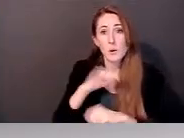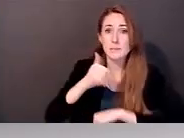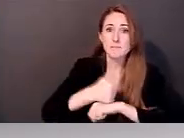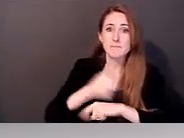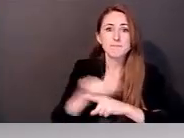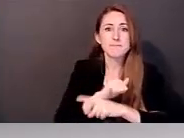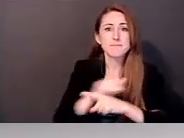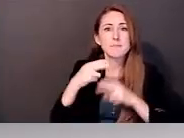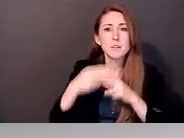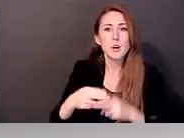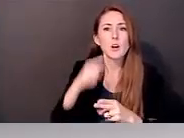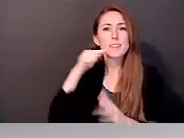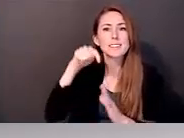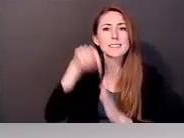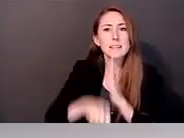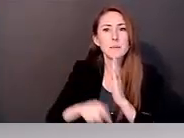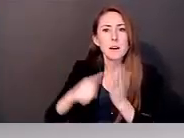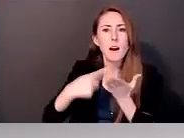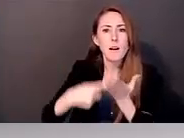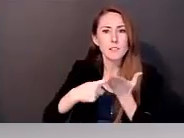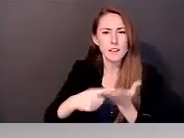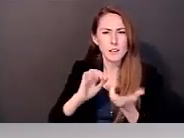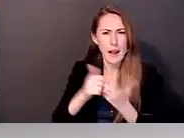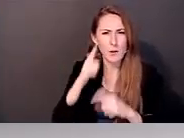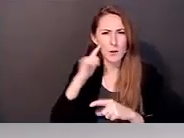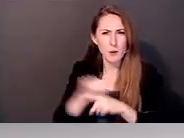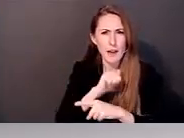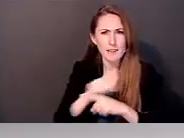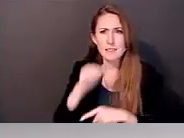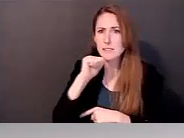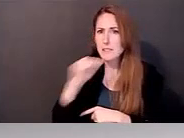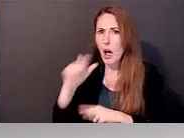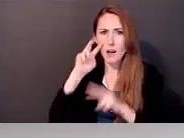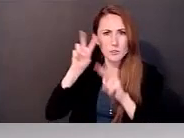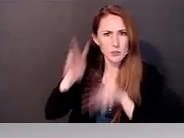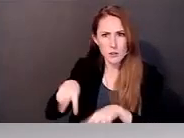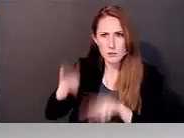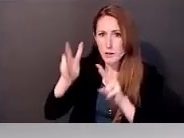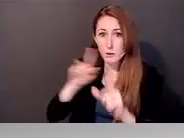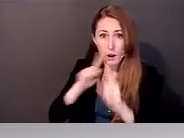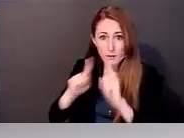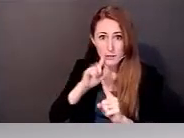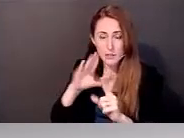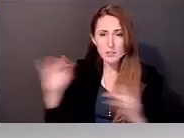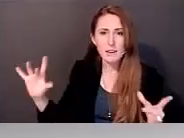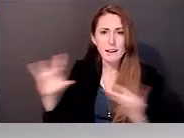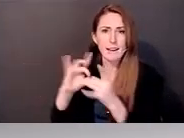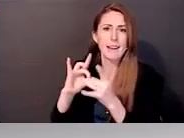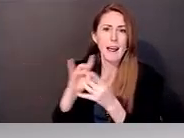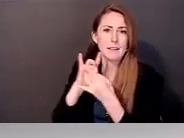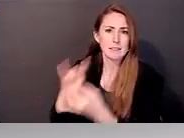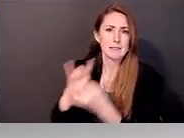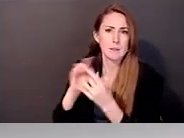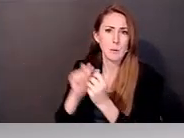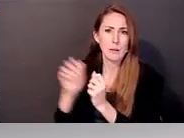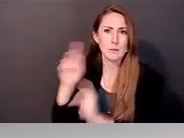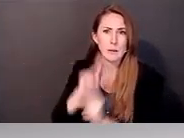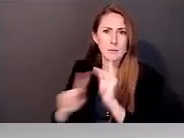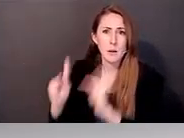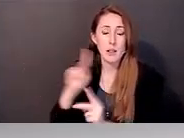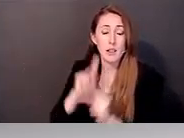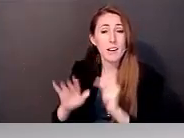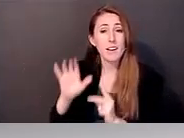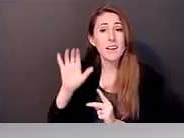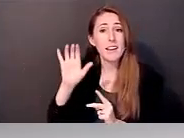to practice this nonjudgmental conversation and connect with people. And that